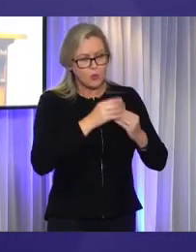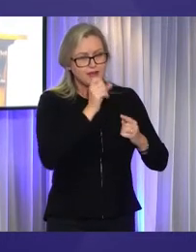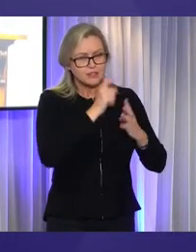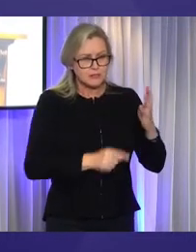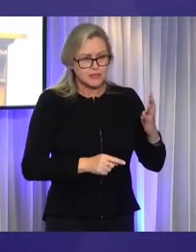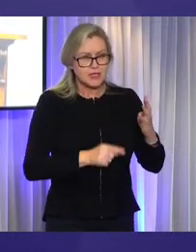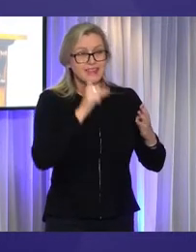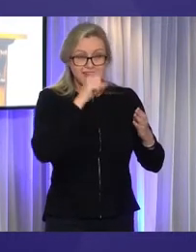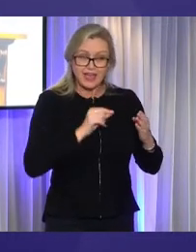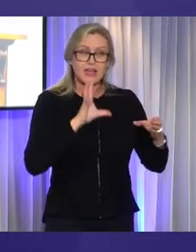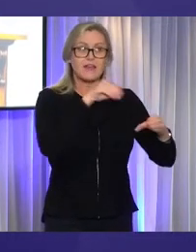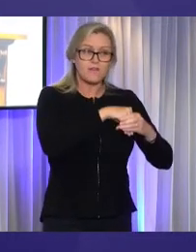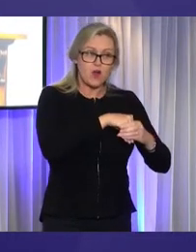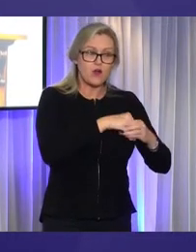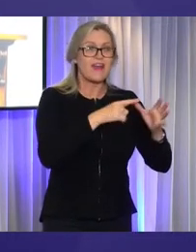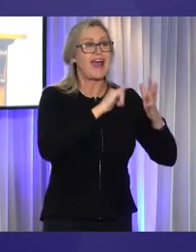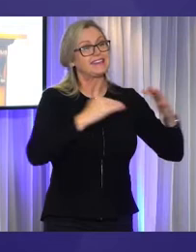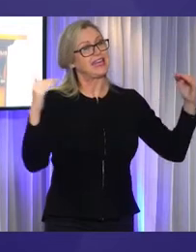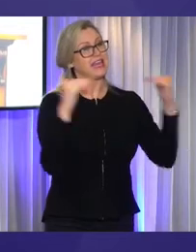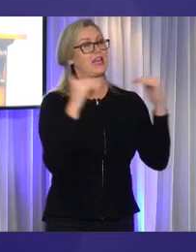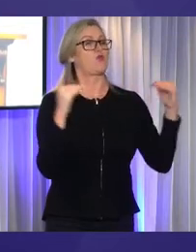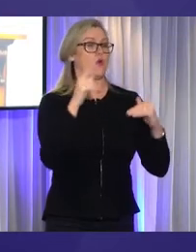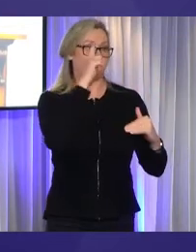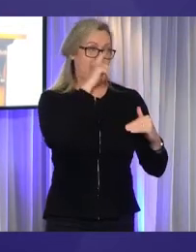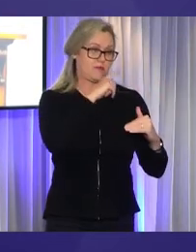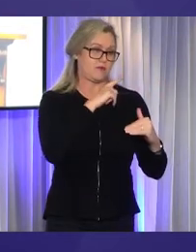participate as equal members of our society.